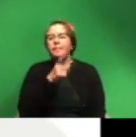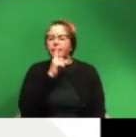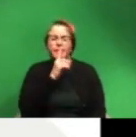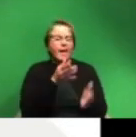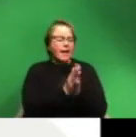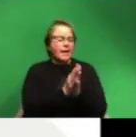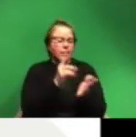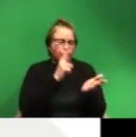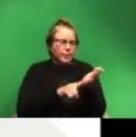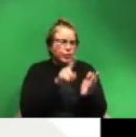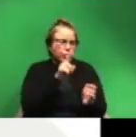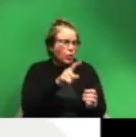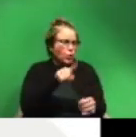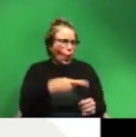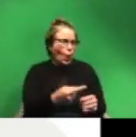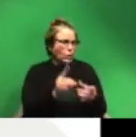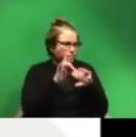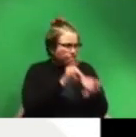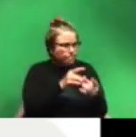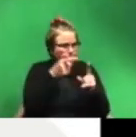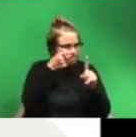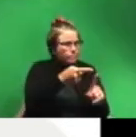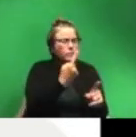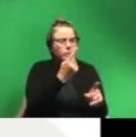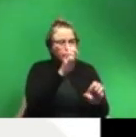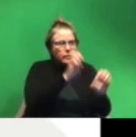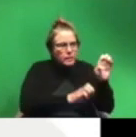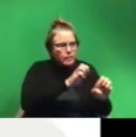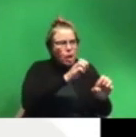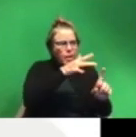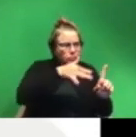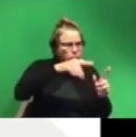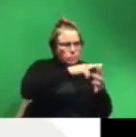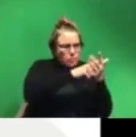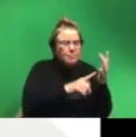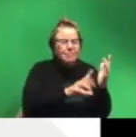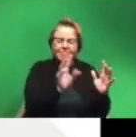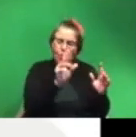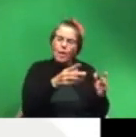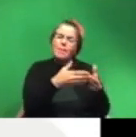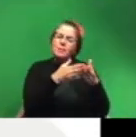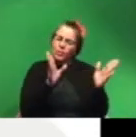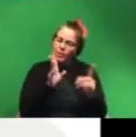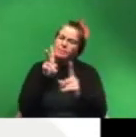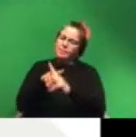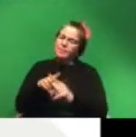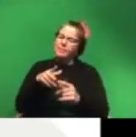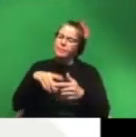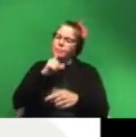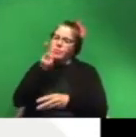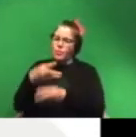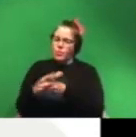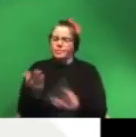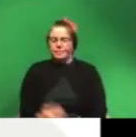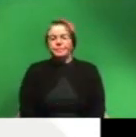have it relevant or pertinent within the experimental conditions you want to be able to generalize and really take it out into the real world so